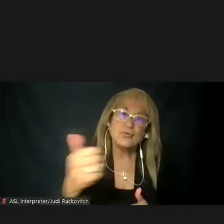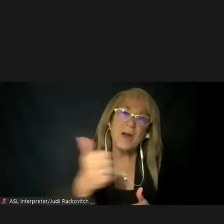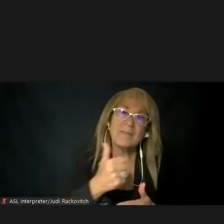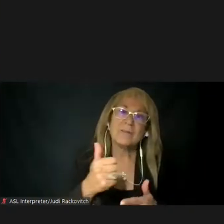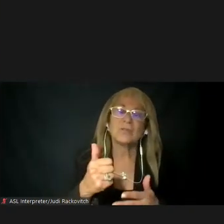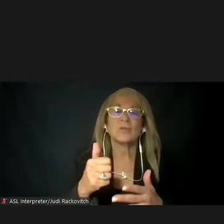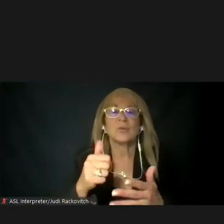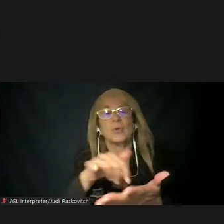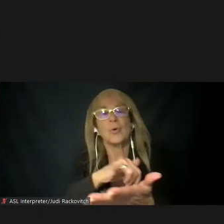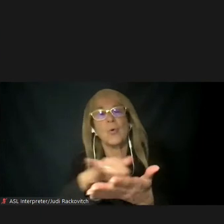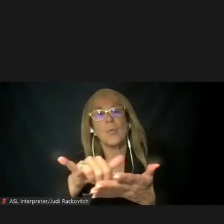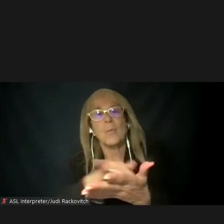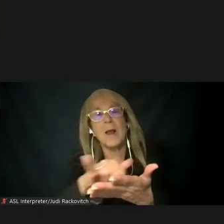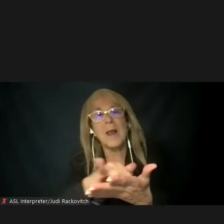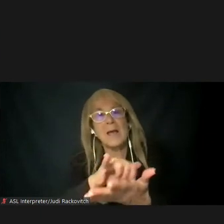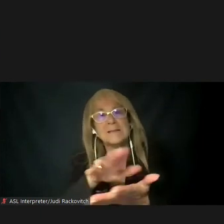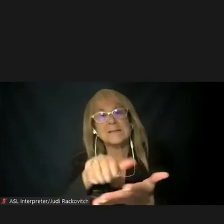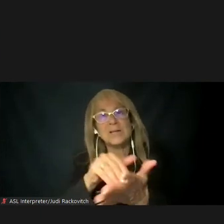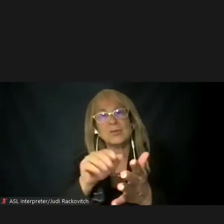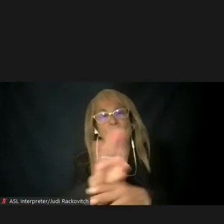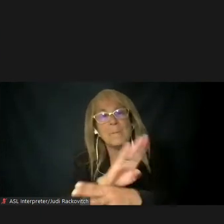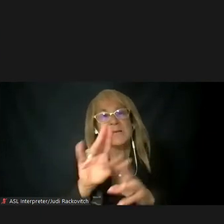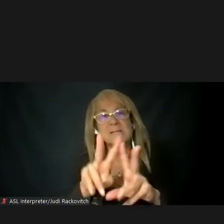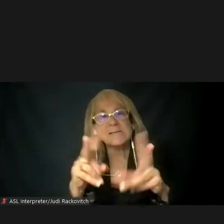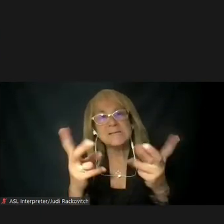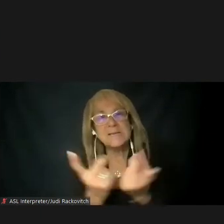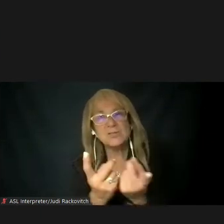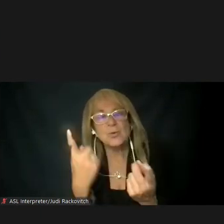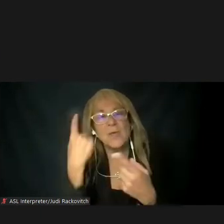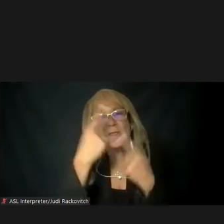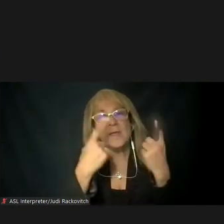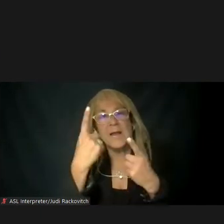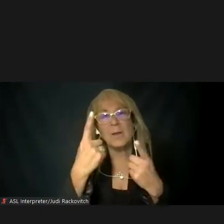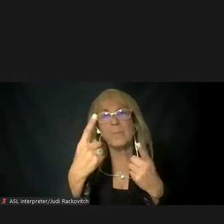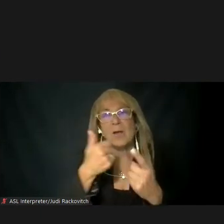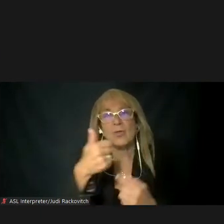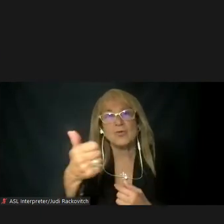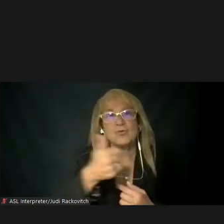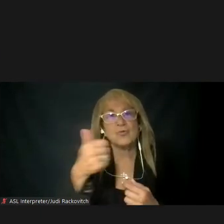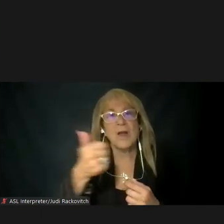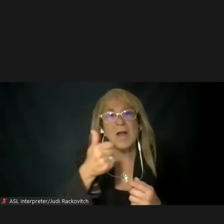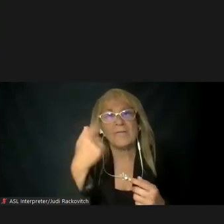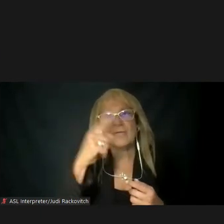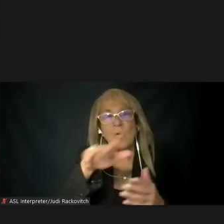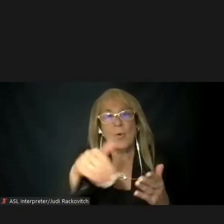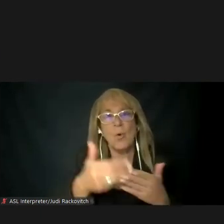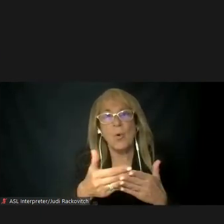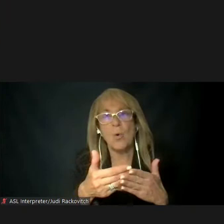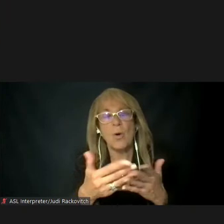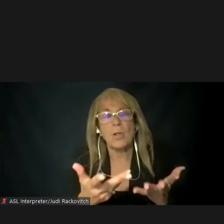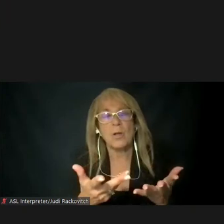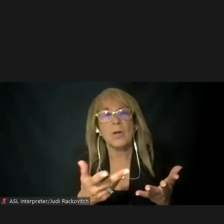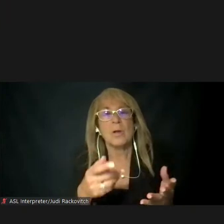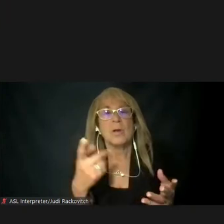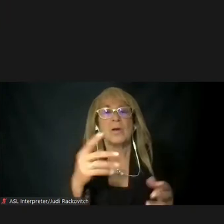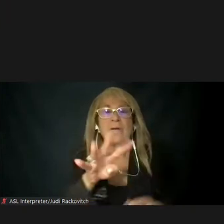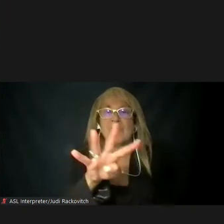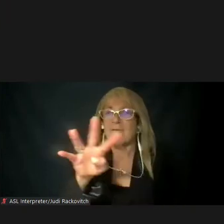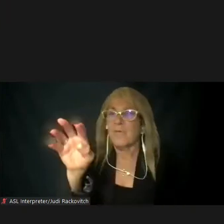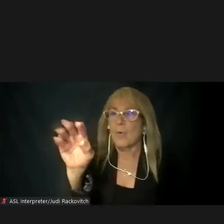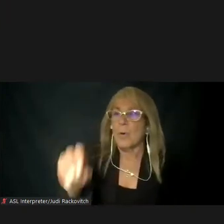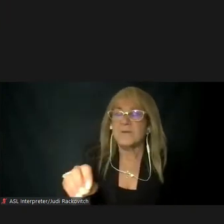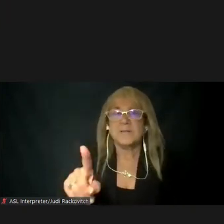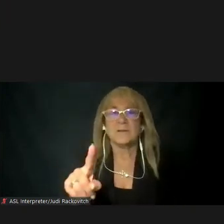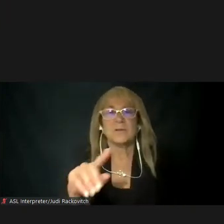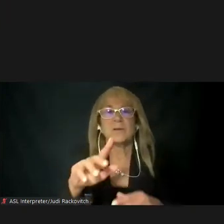vehicle in the morning peak period. When we consider the travel patterns for all commuters, low-income drivers account for under 4% of the total vehicle trips into the